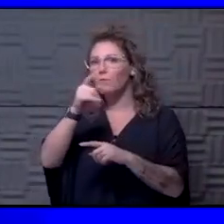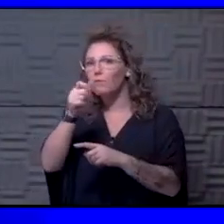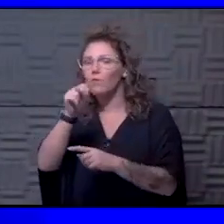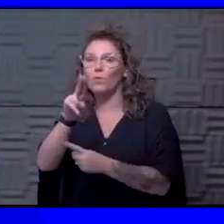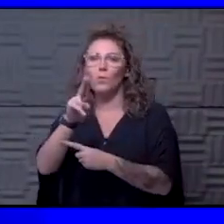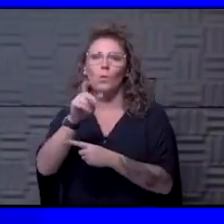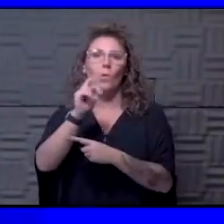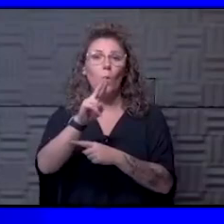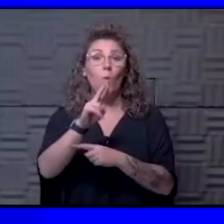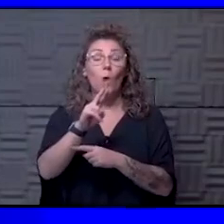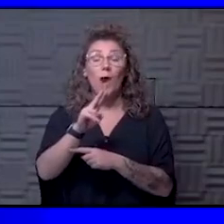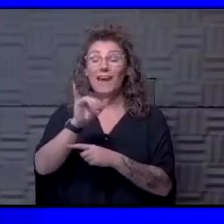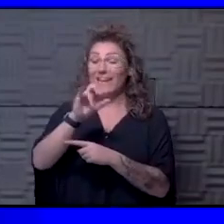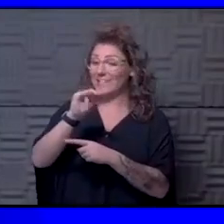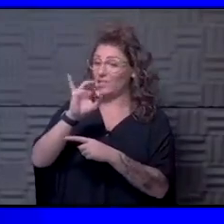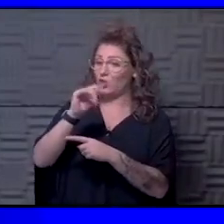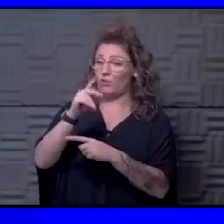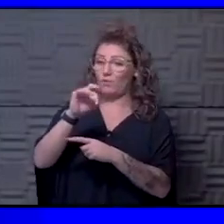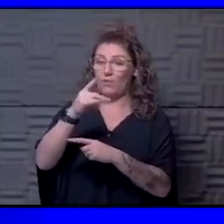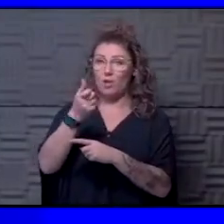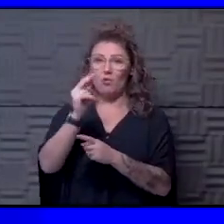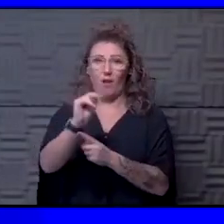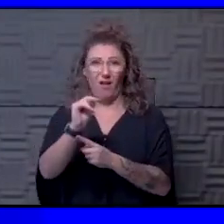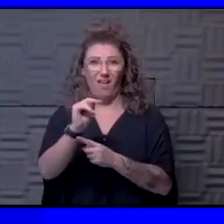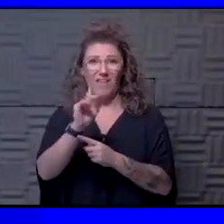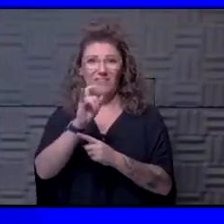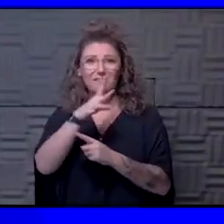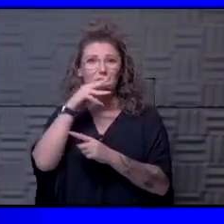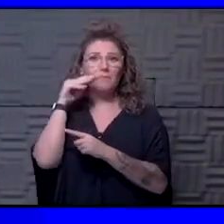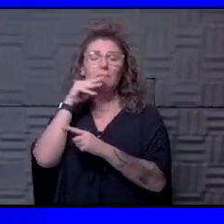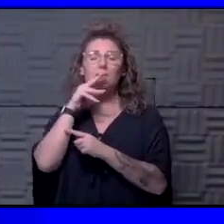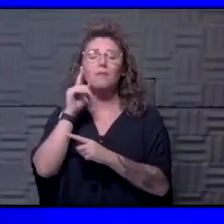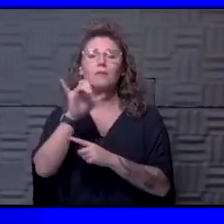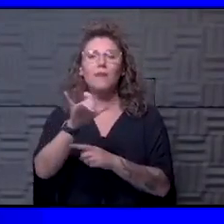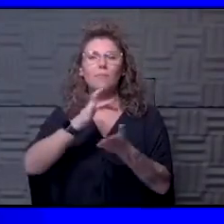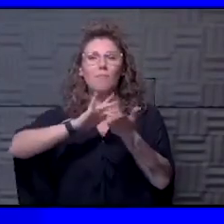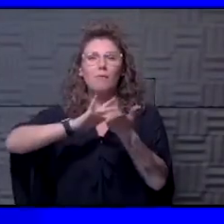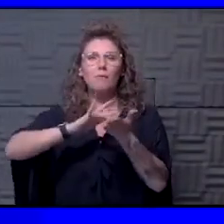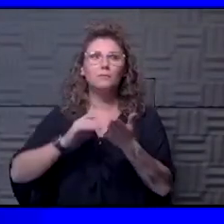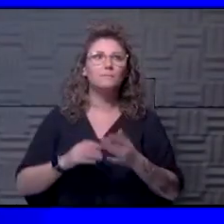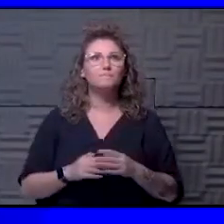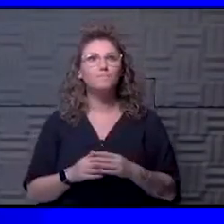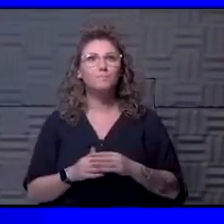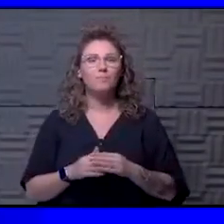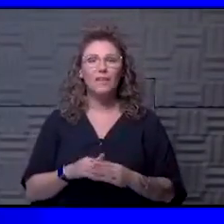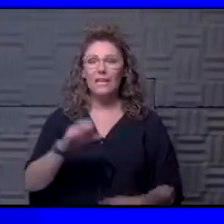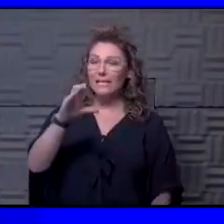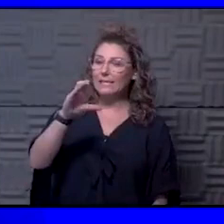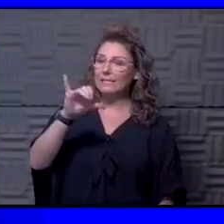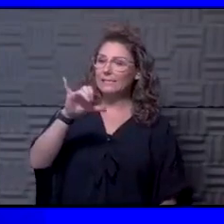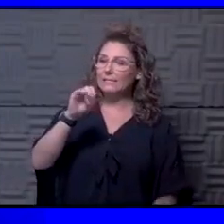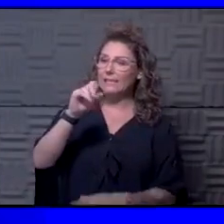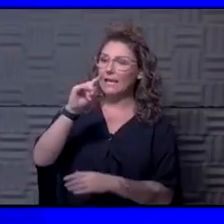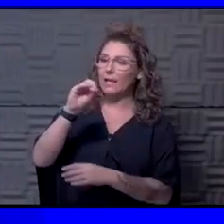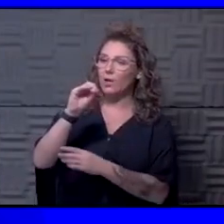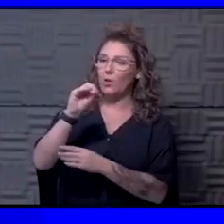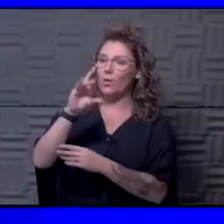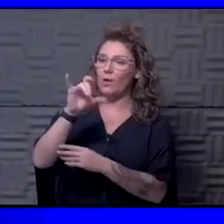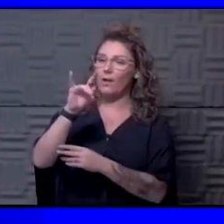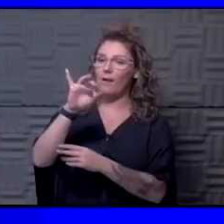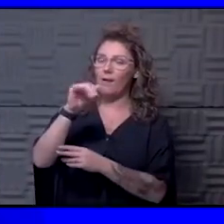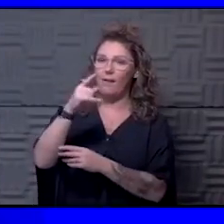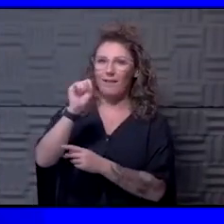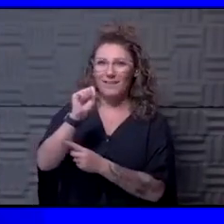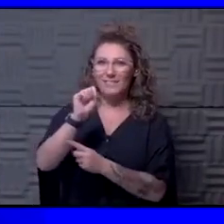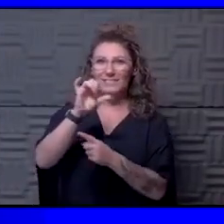interferon, uh, drug and interferon is one of those, um, cytokines that are part of our